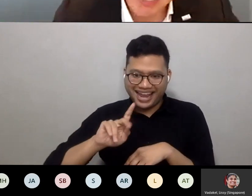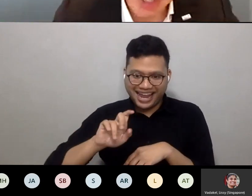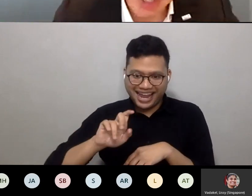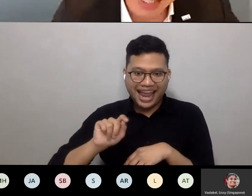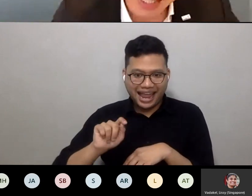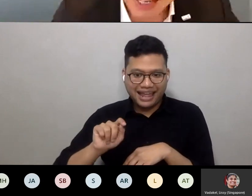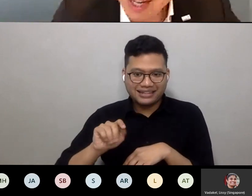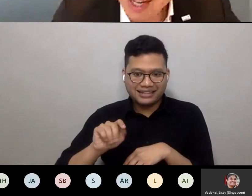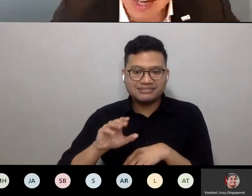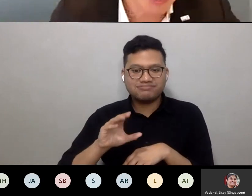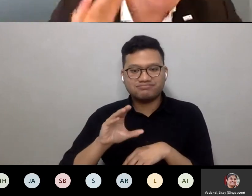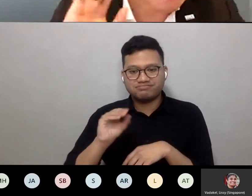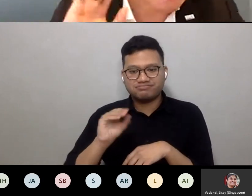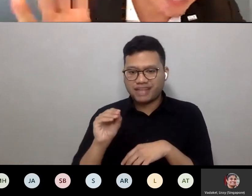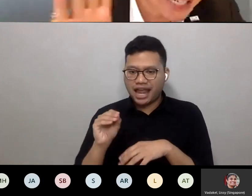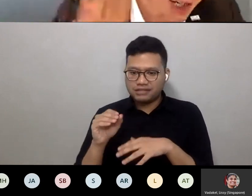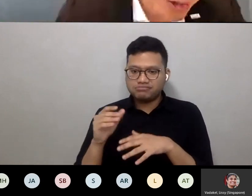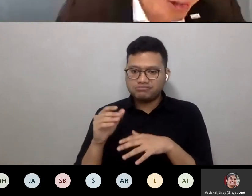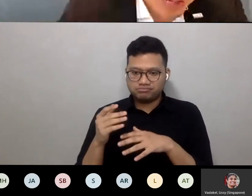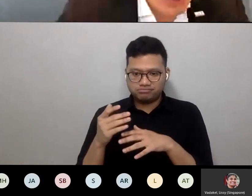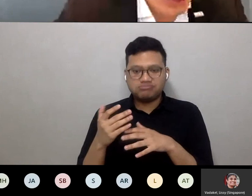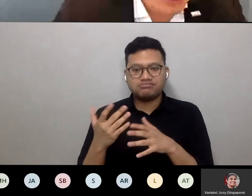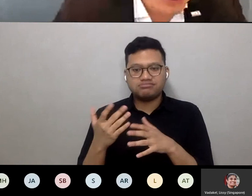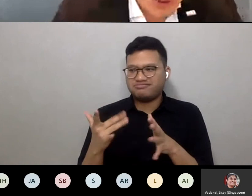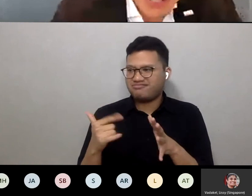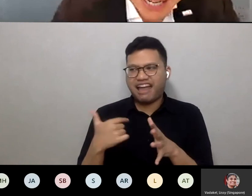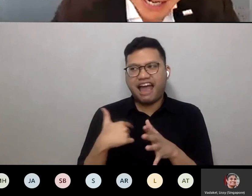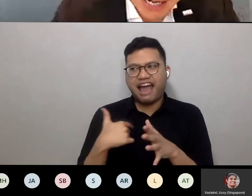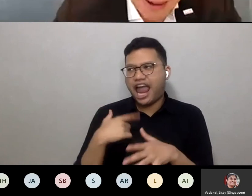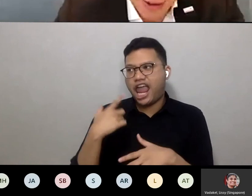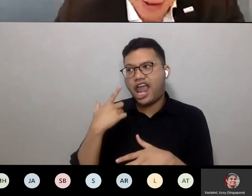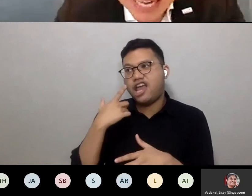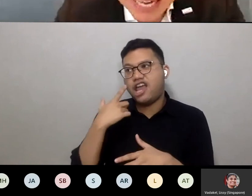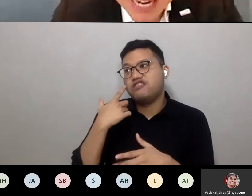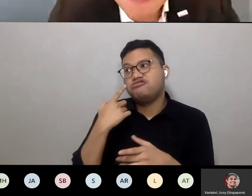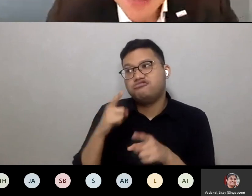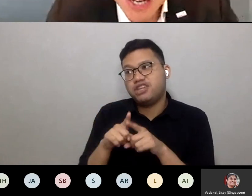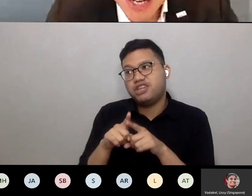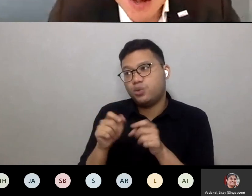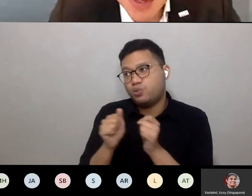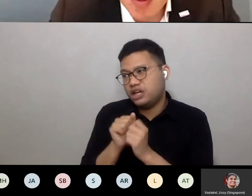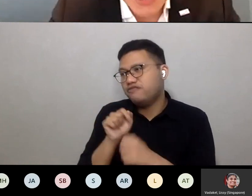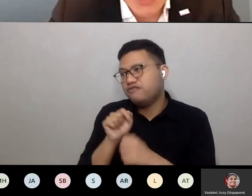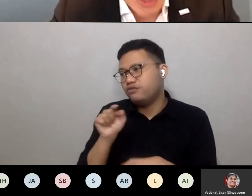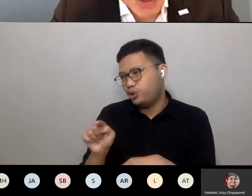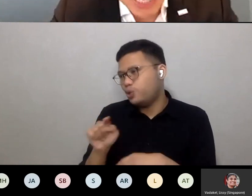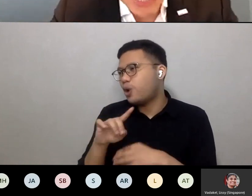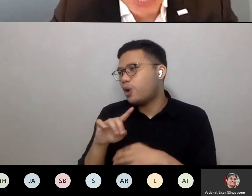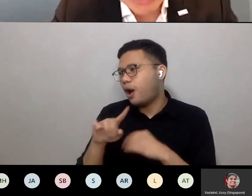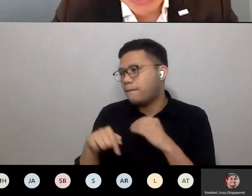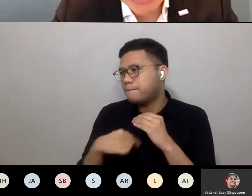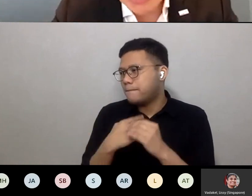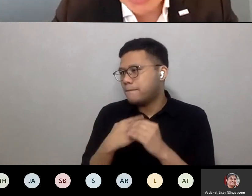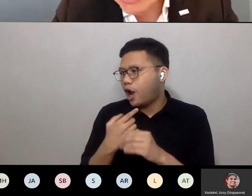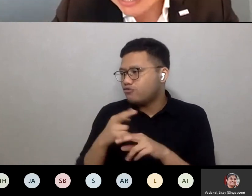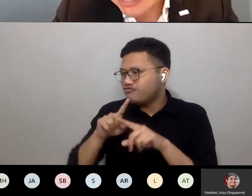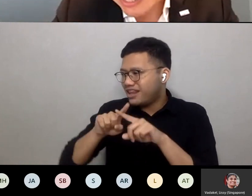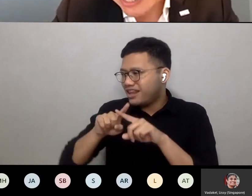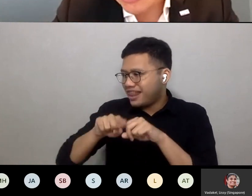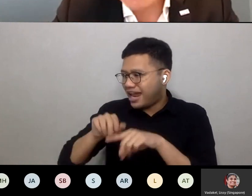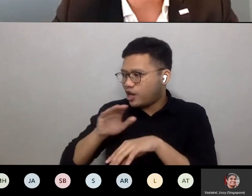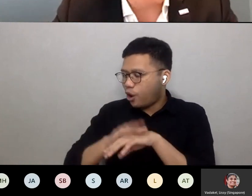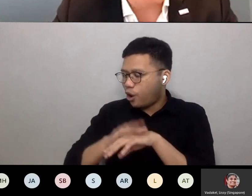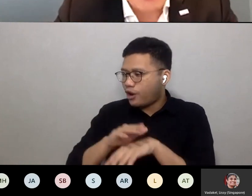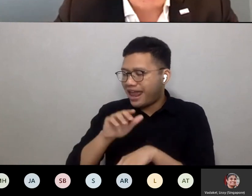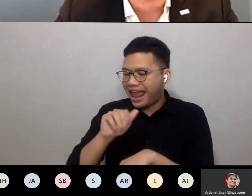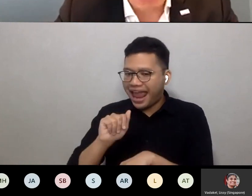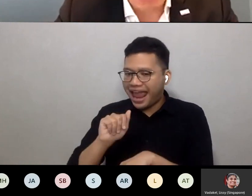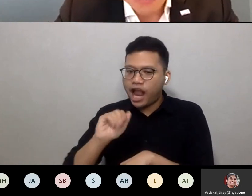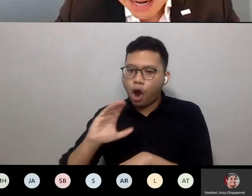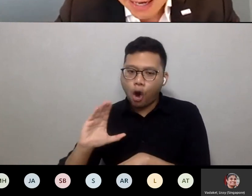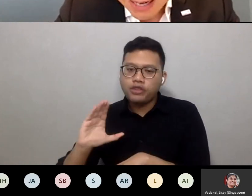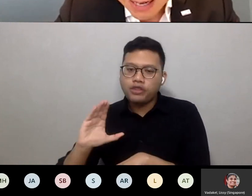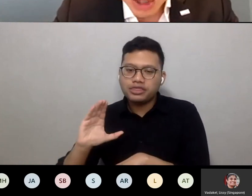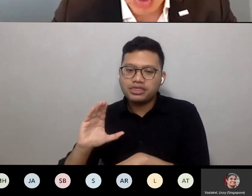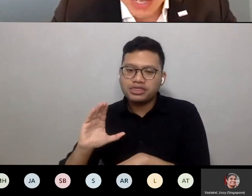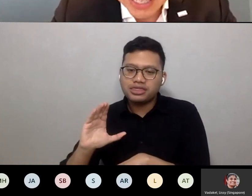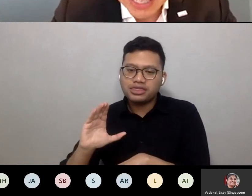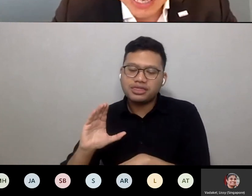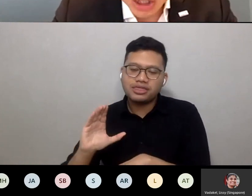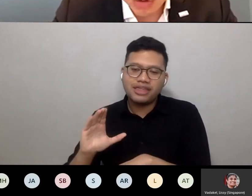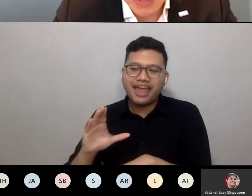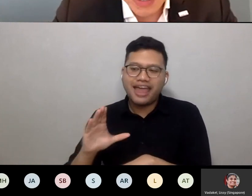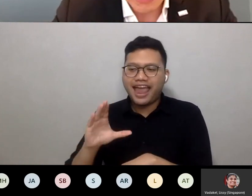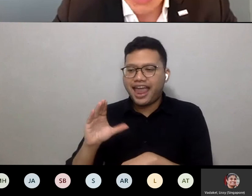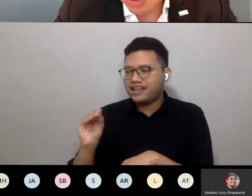reliance on the air conditioning. I completely agree with you what you're saying about the reliance on air conditioning and I think that the embrace of